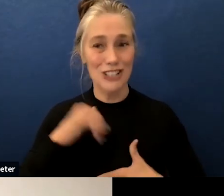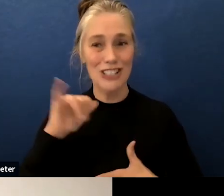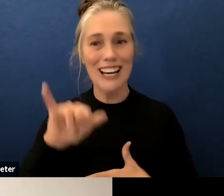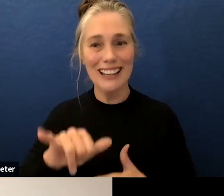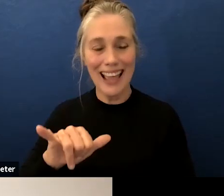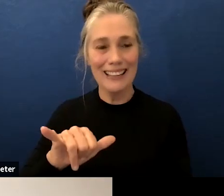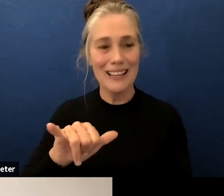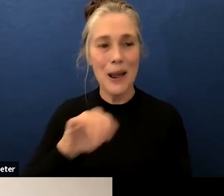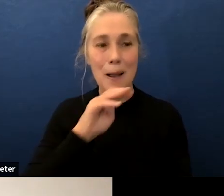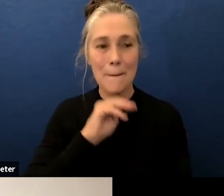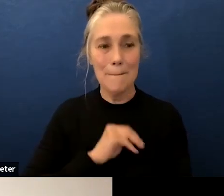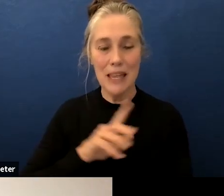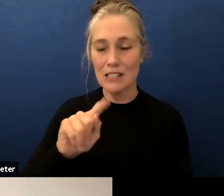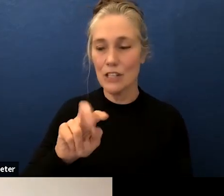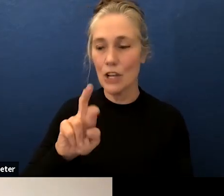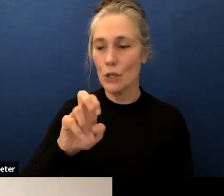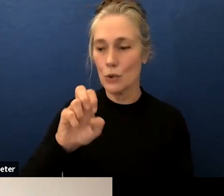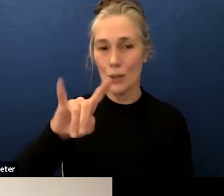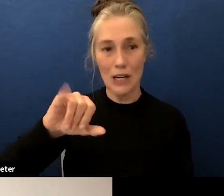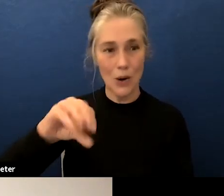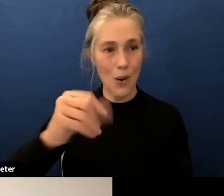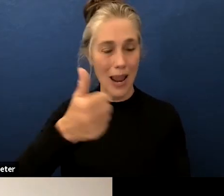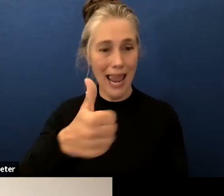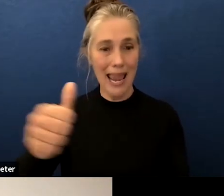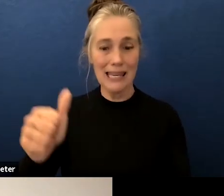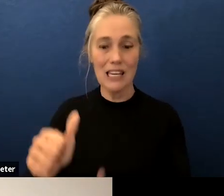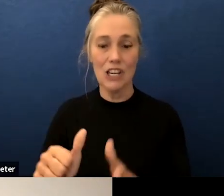jio are there any public comments on this item